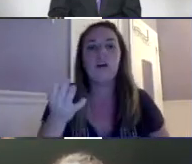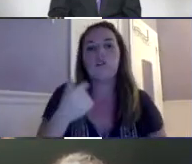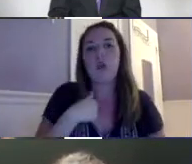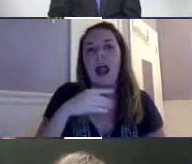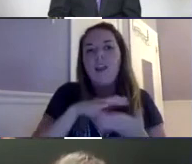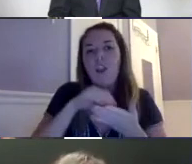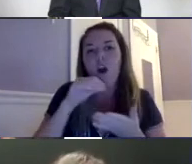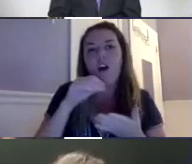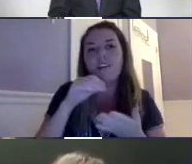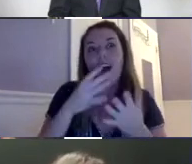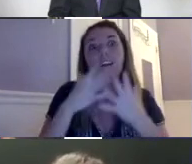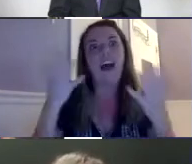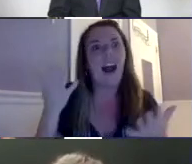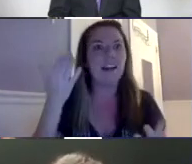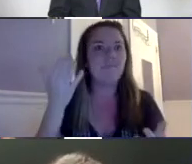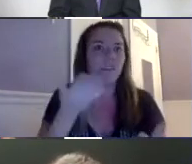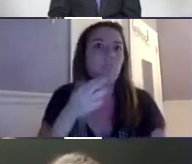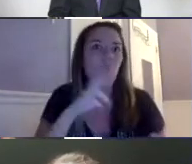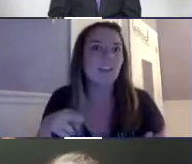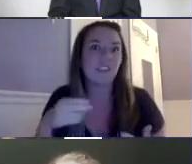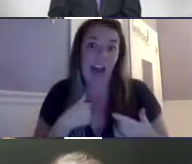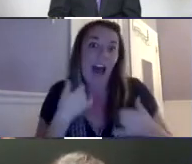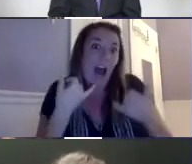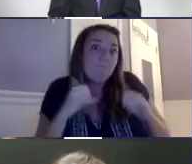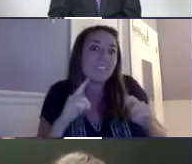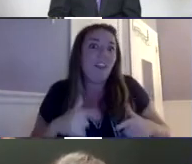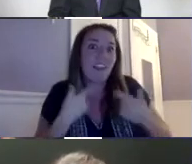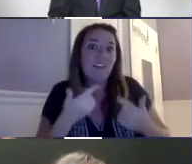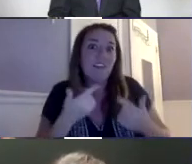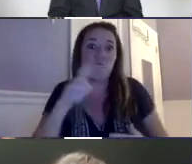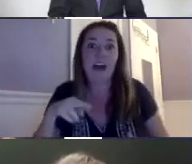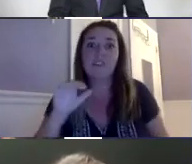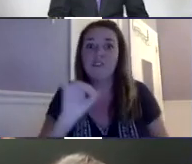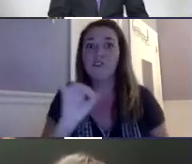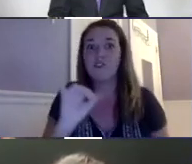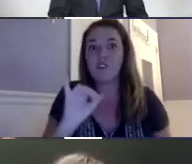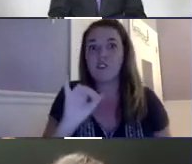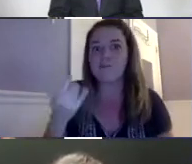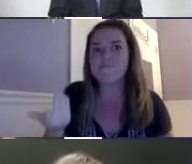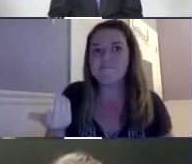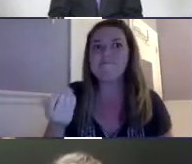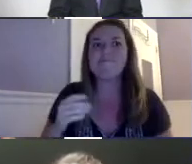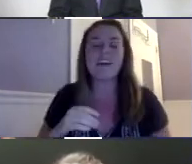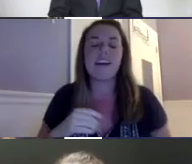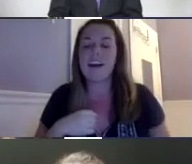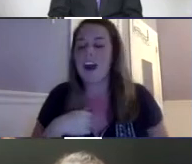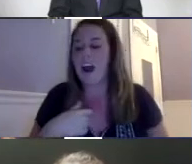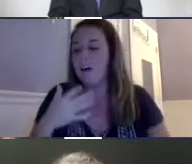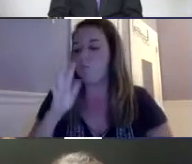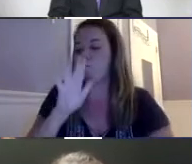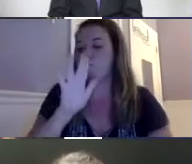especially with deaf people. I learned a lot in Rochester and I still live here. I still live in Rochester today.